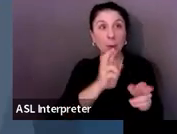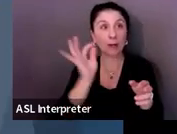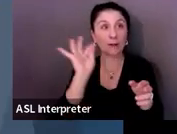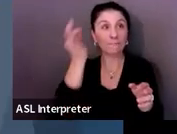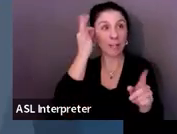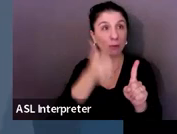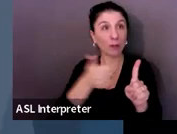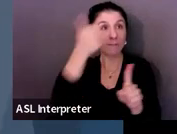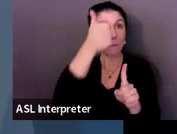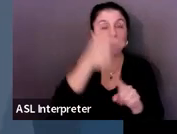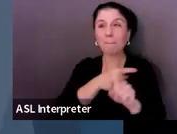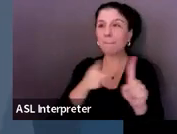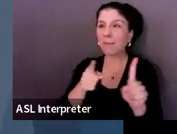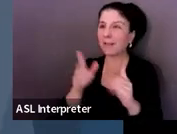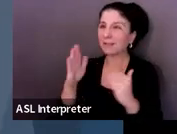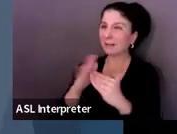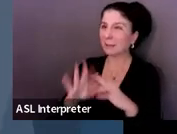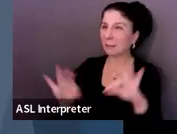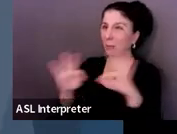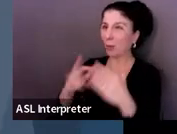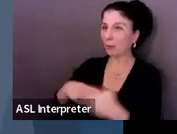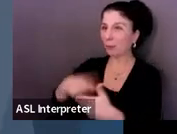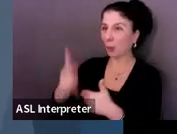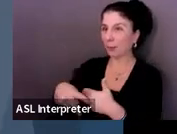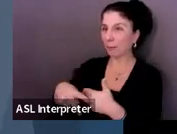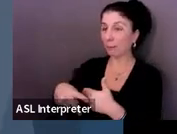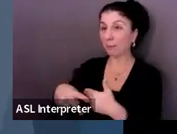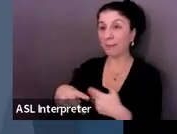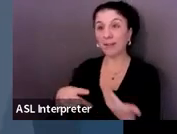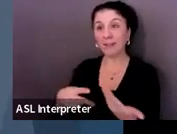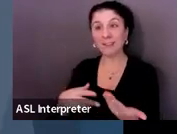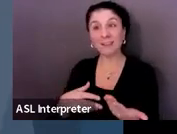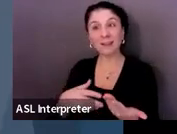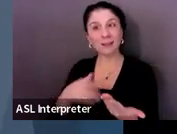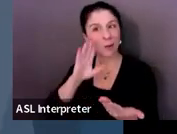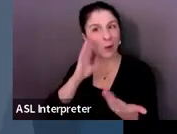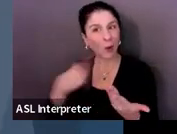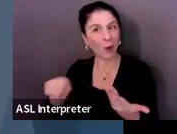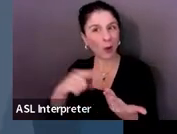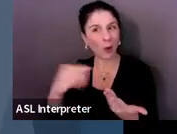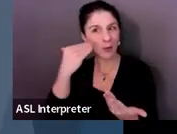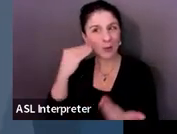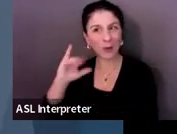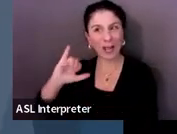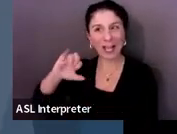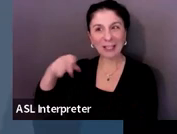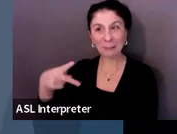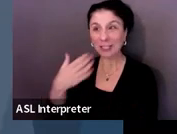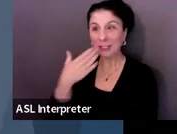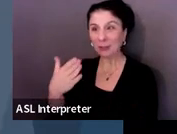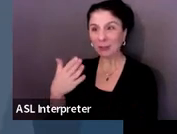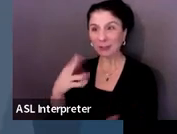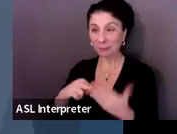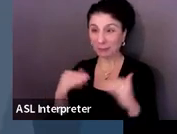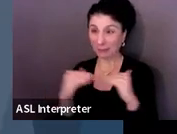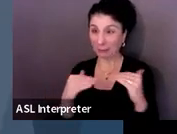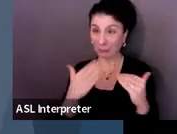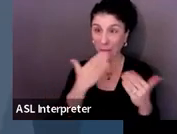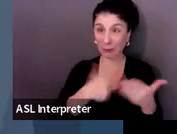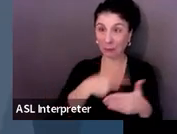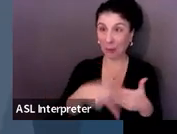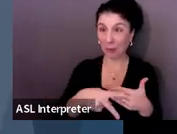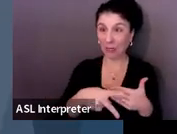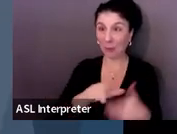IEP does not necessarily mean good programming, right? And good programming doesn't necessarily equal a good IEP. We're really